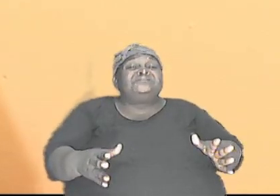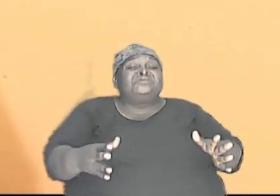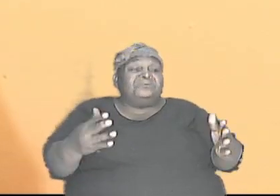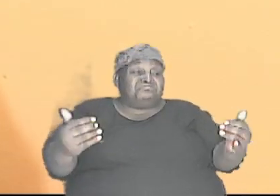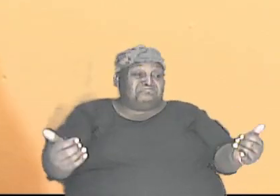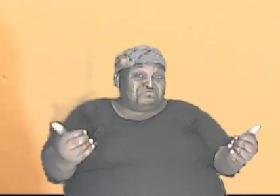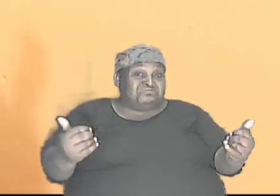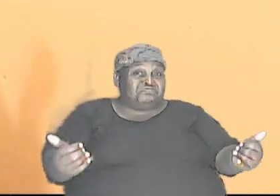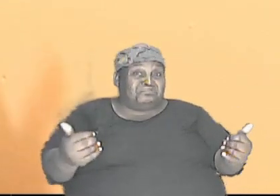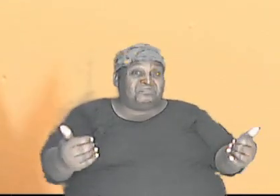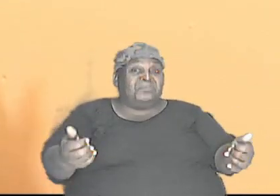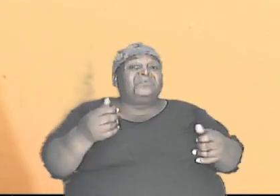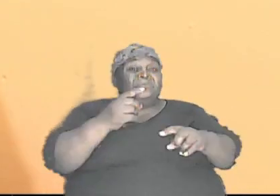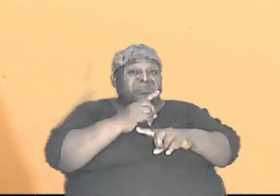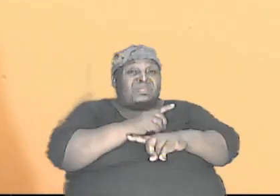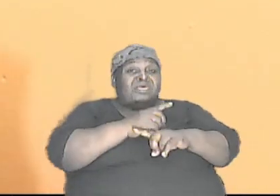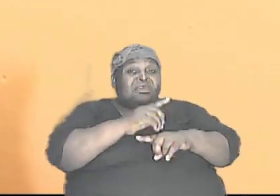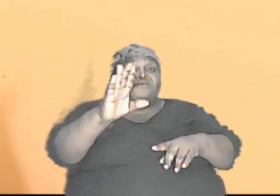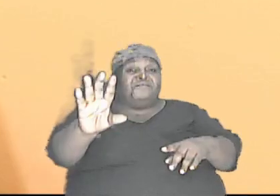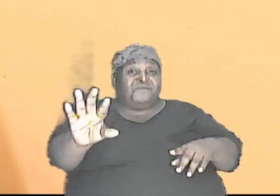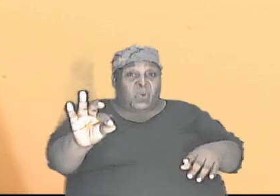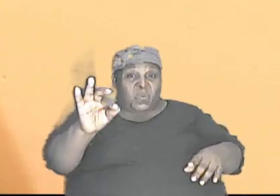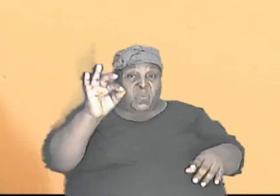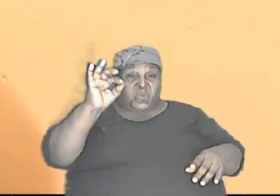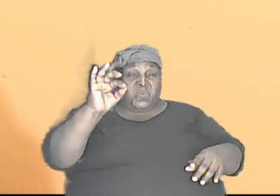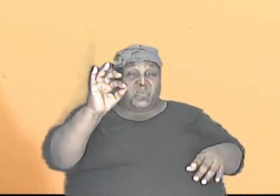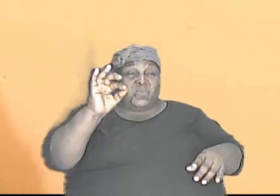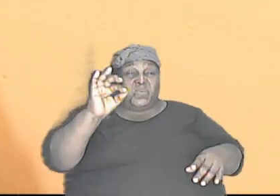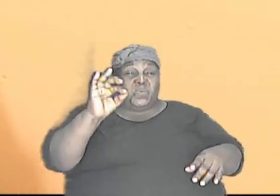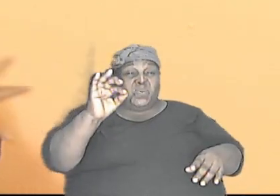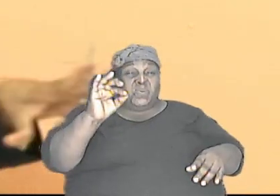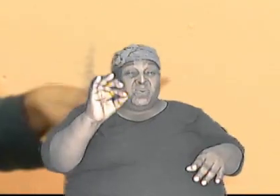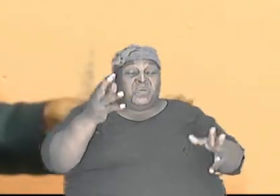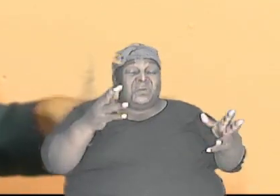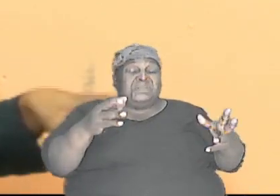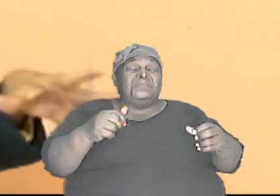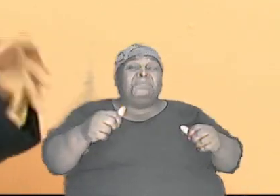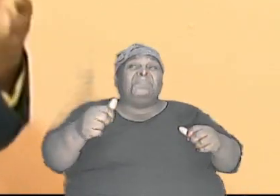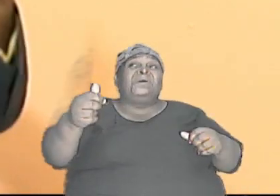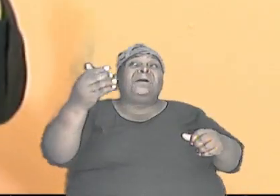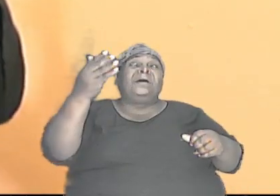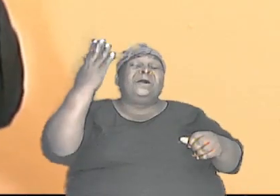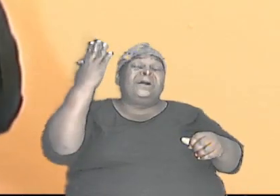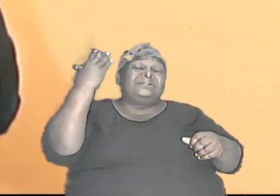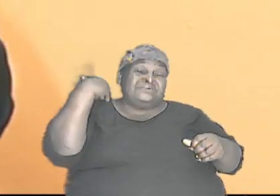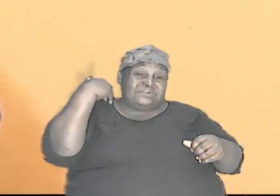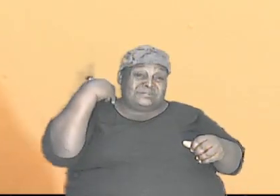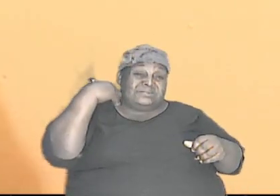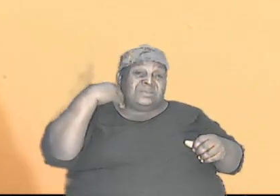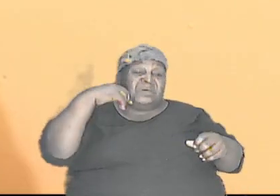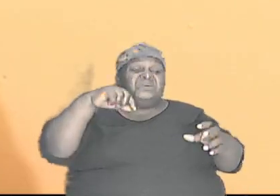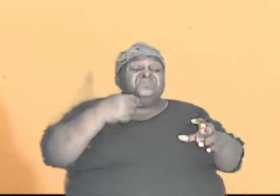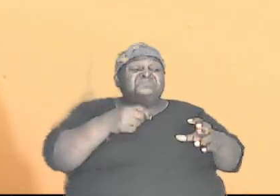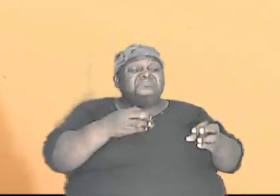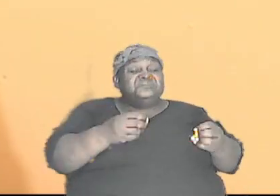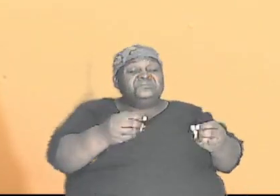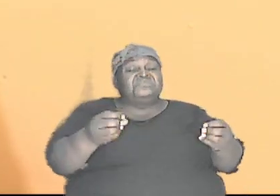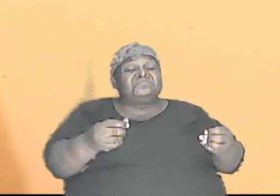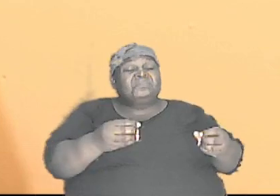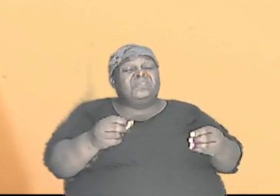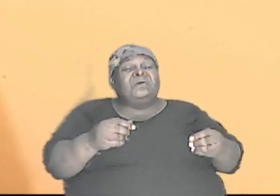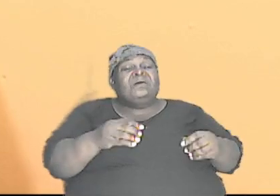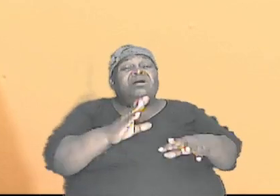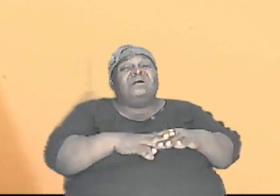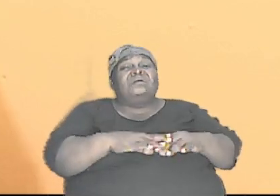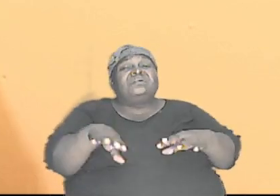and found relics of the past they have dug into the sand and gone back into the time and have